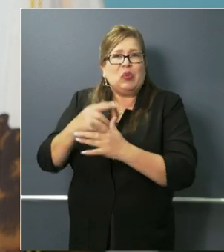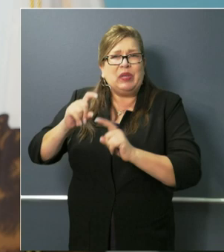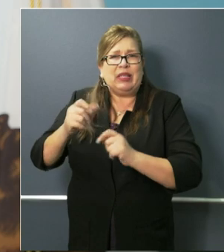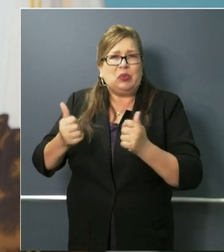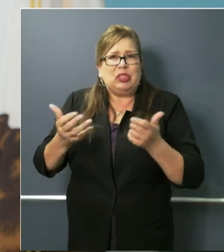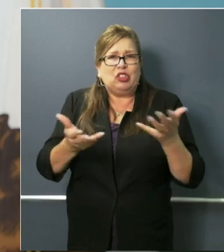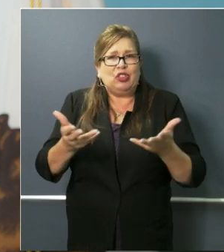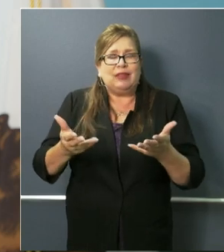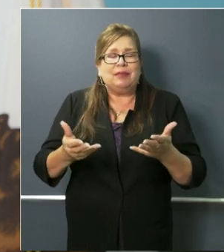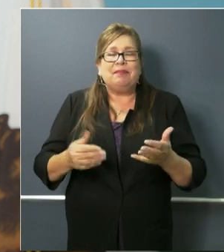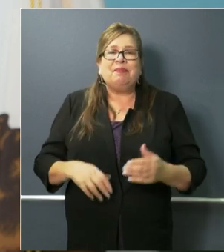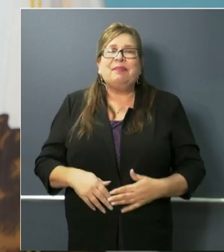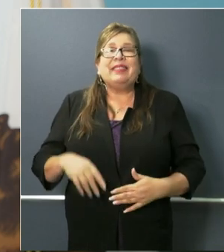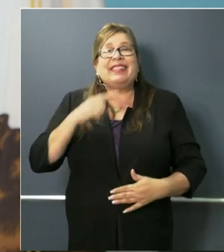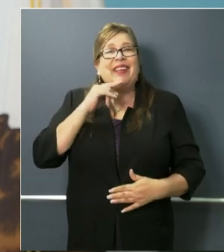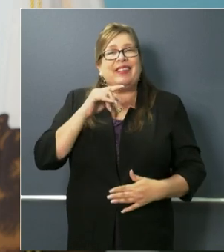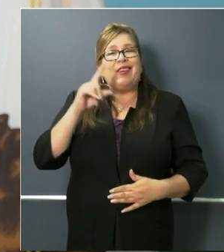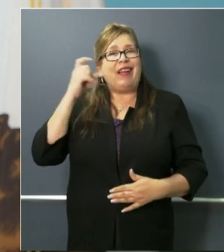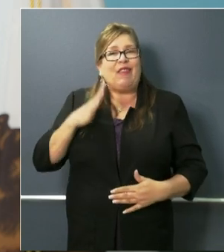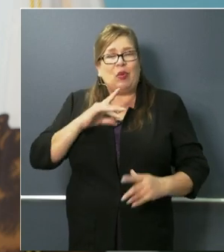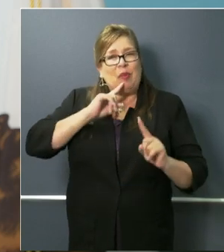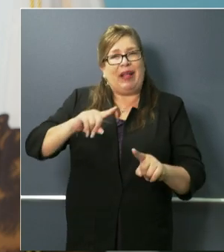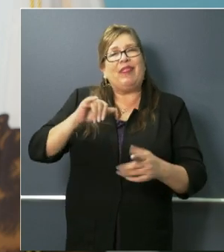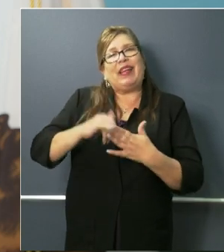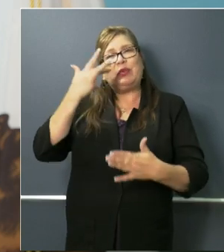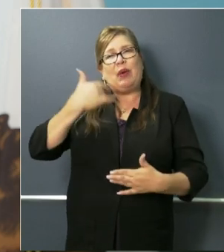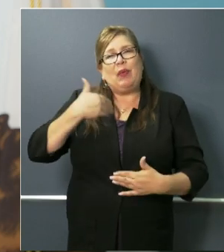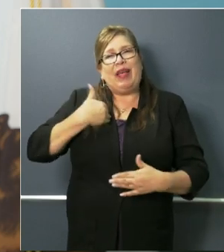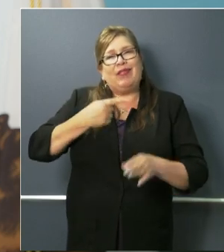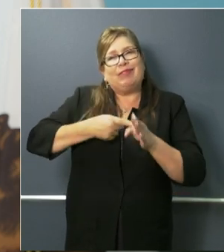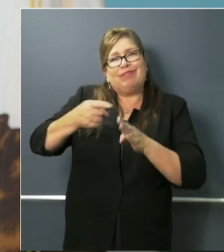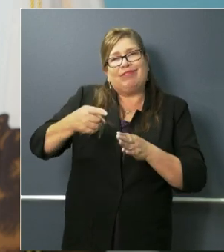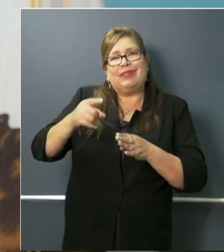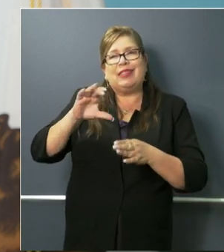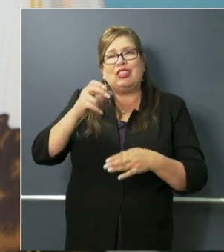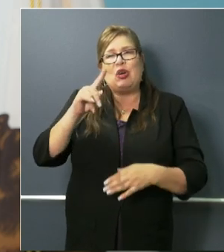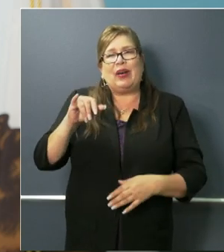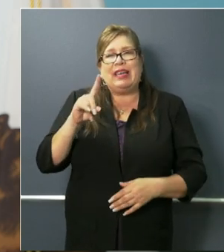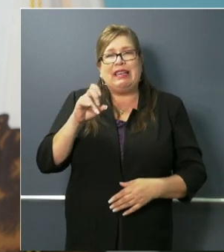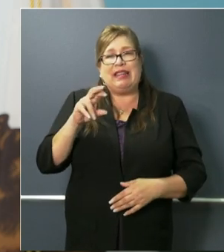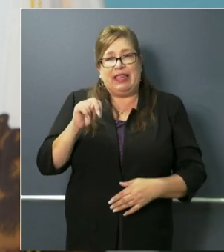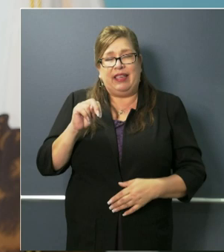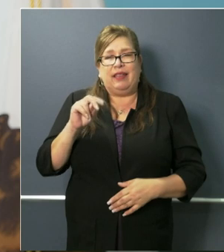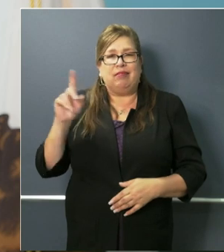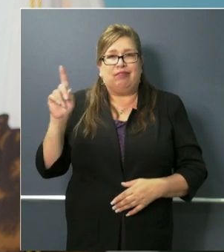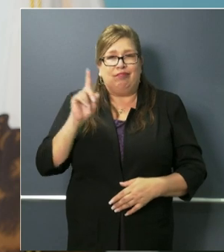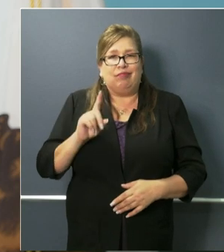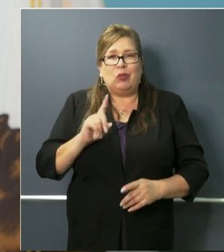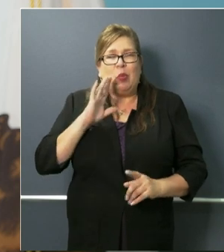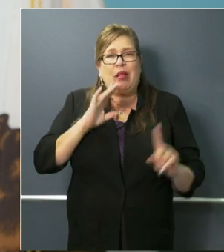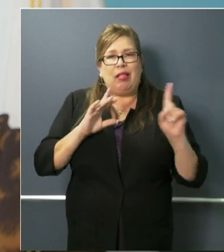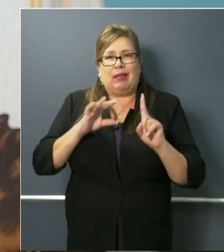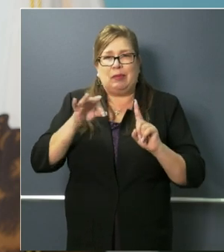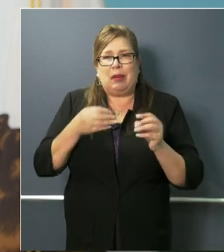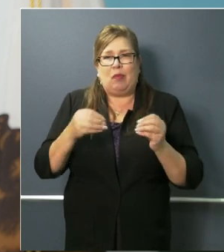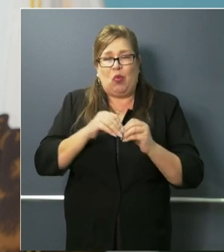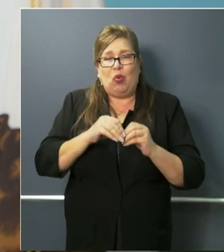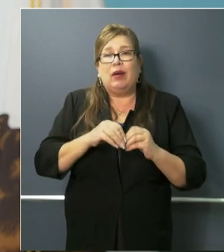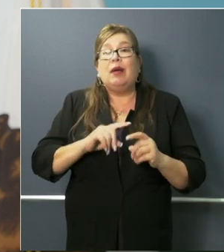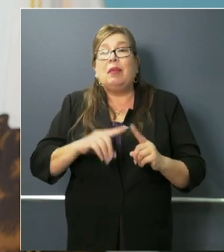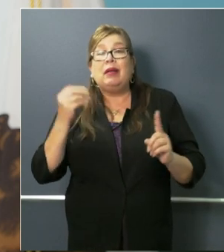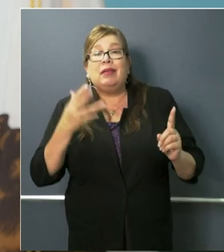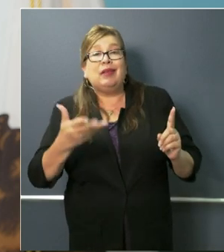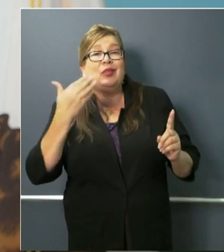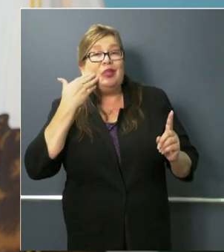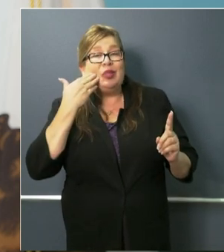as it relates to stanford uh medicine uh that test is about to be approved in fact i thought uh that we would be able to